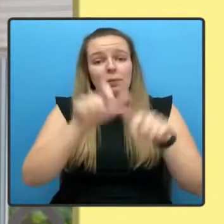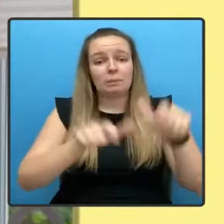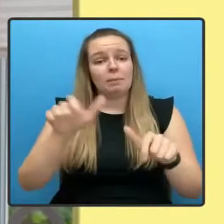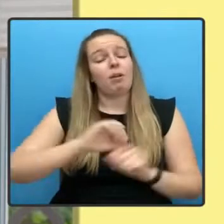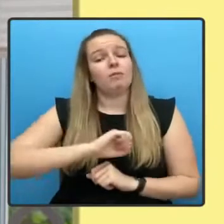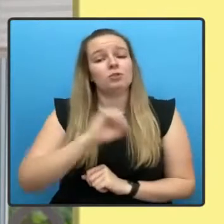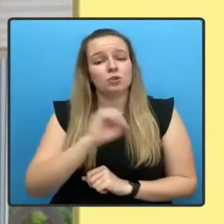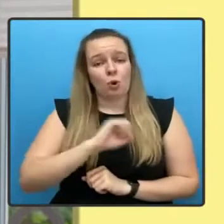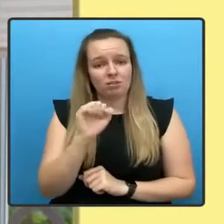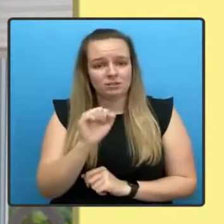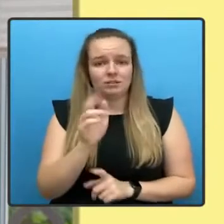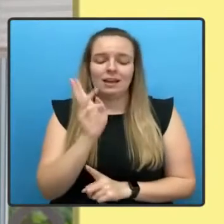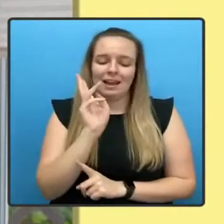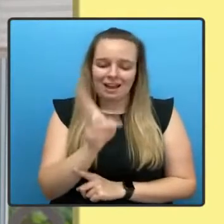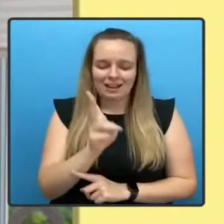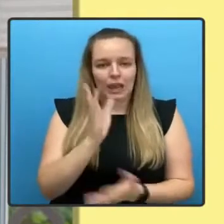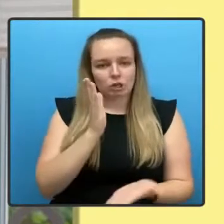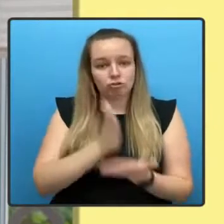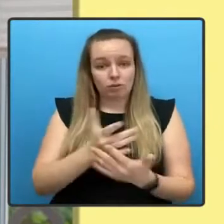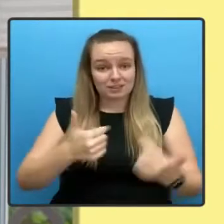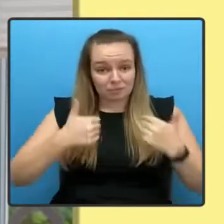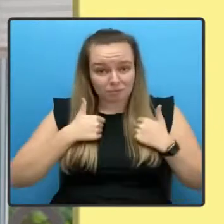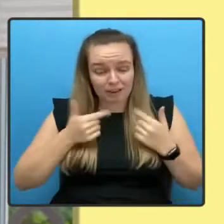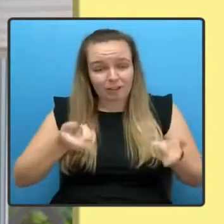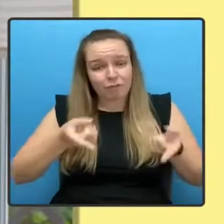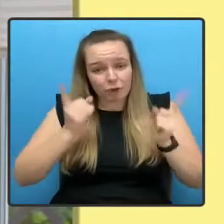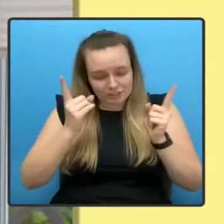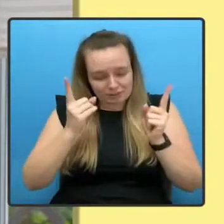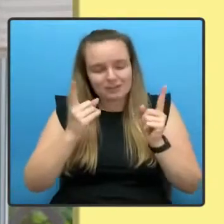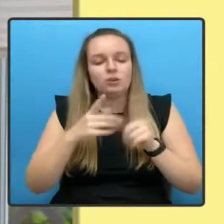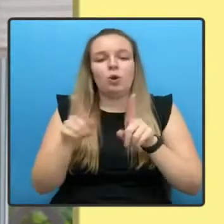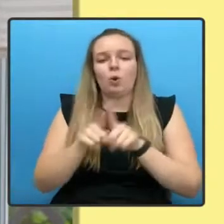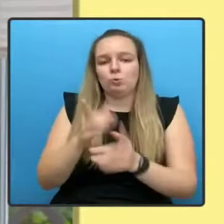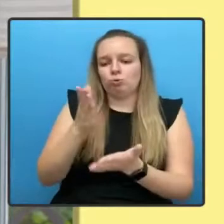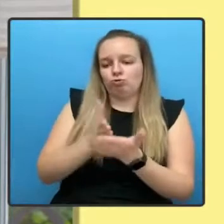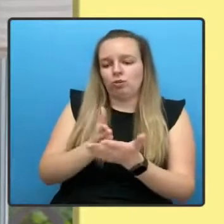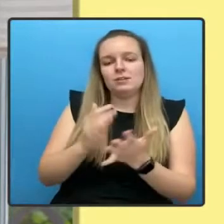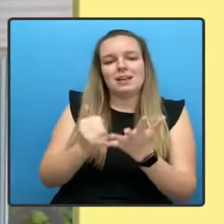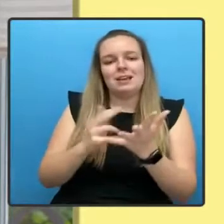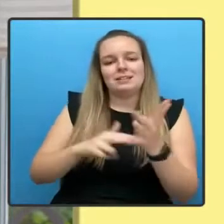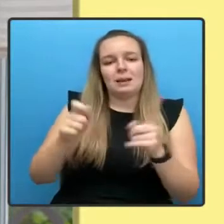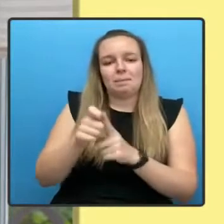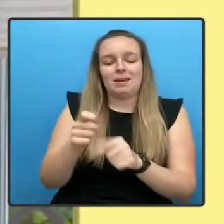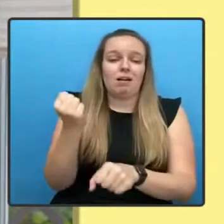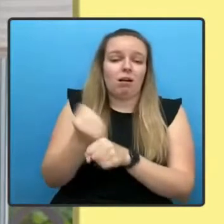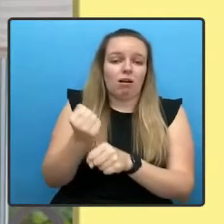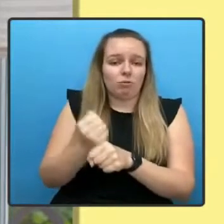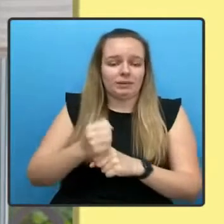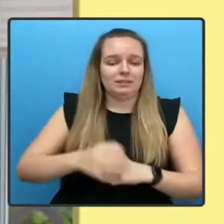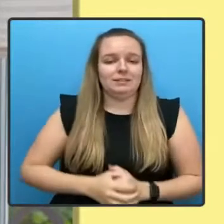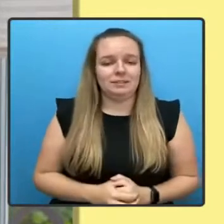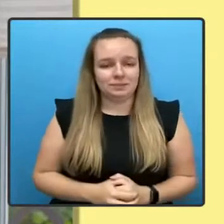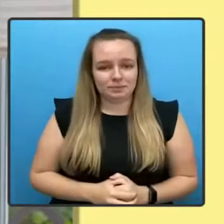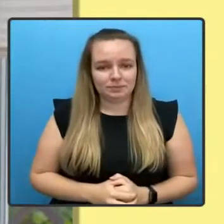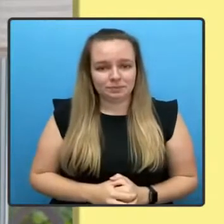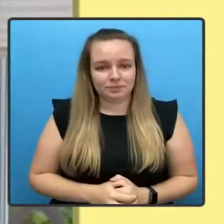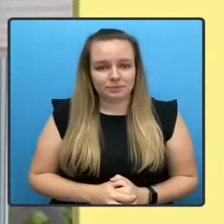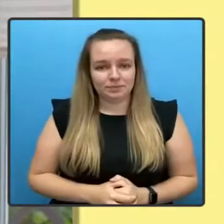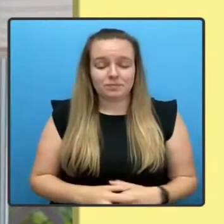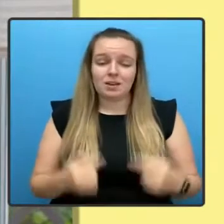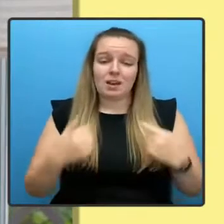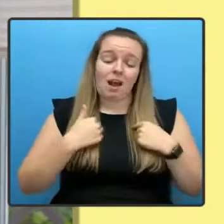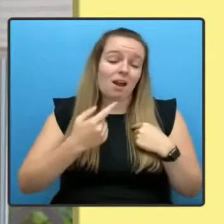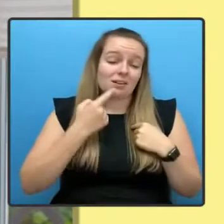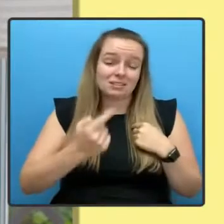trust in me as First Minister and in the SNP as your government. As I say often, we don't